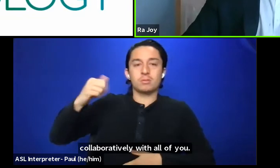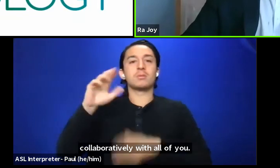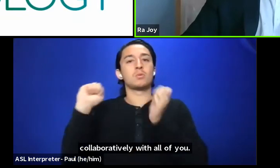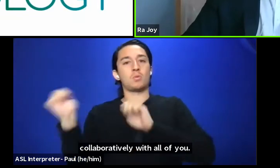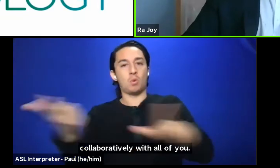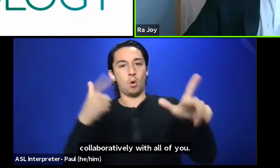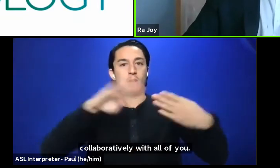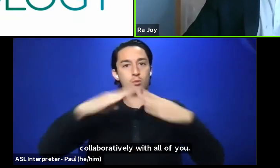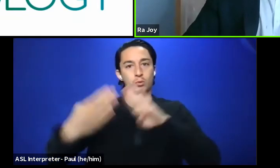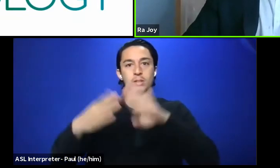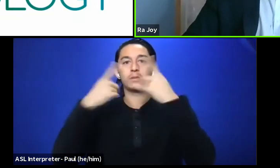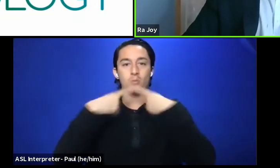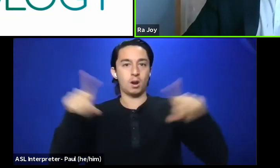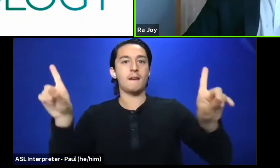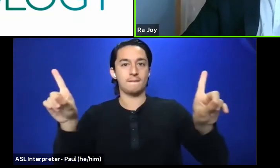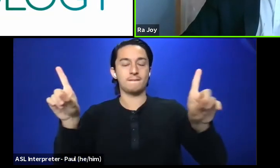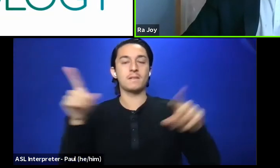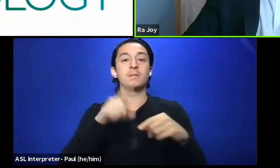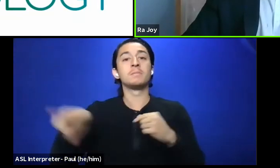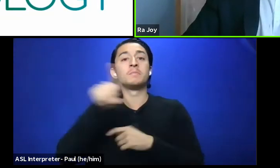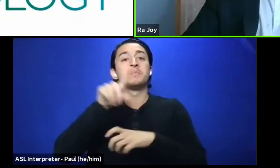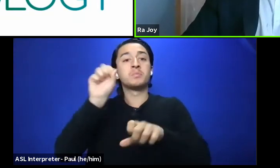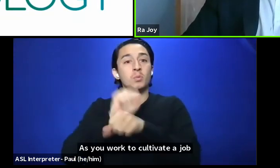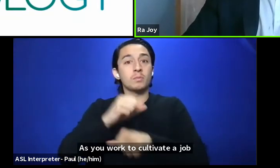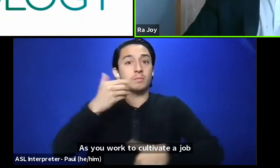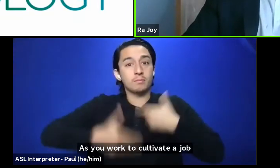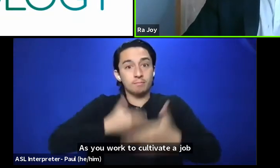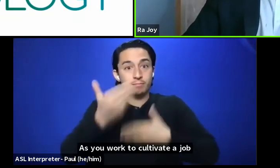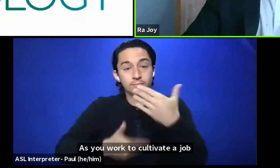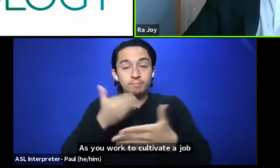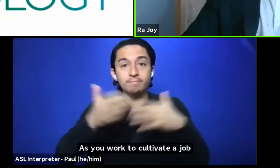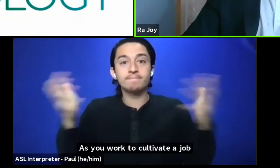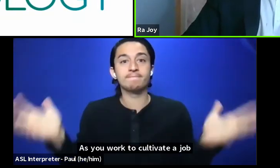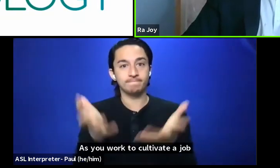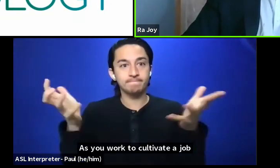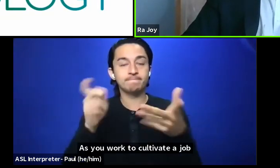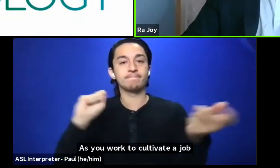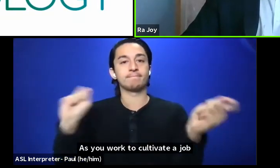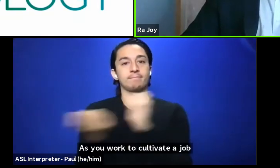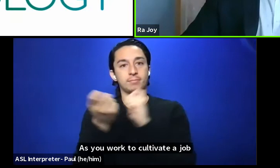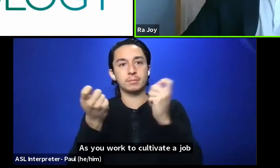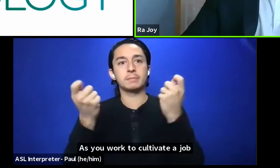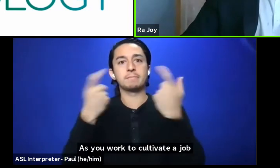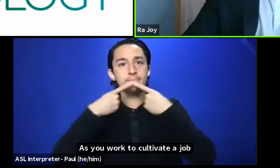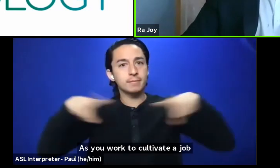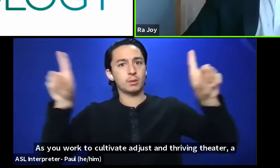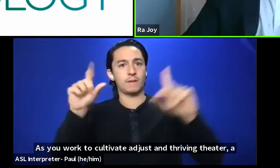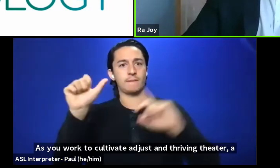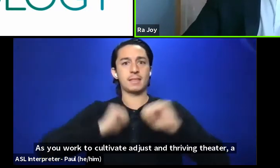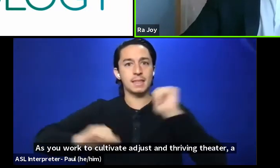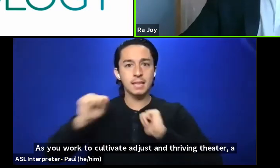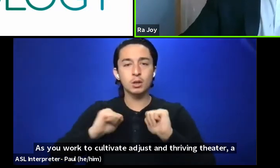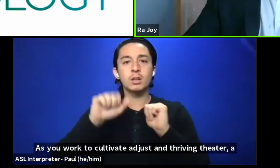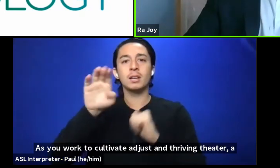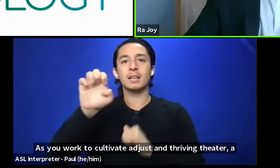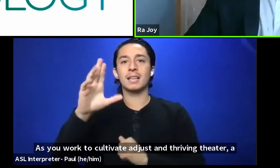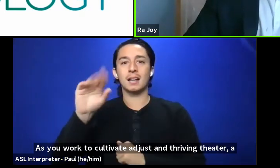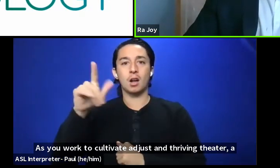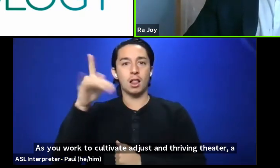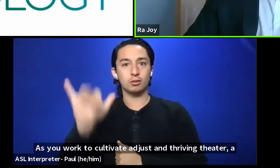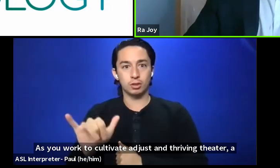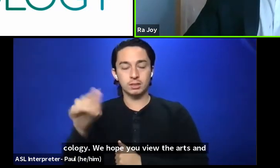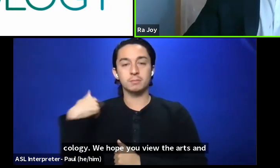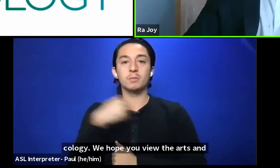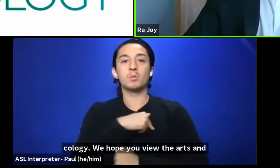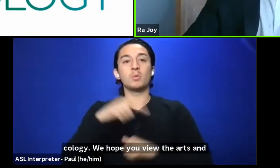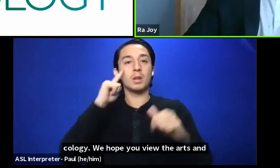As you work to cultivate a just and thriving theater ecology, we hope you view the arts